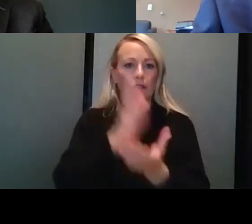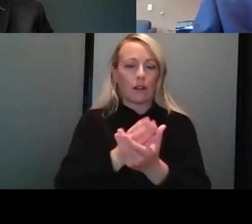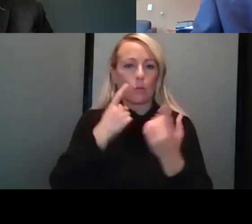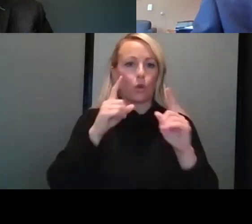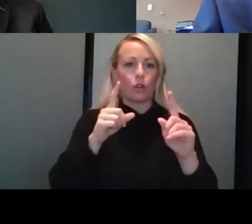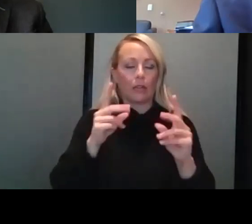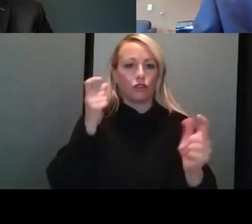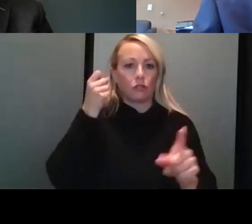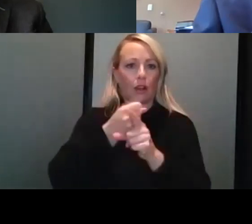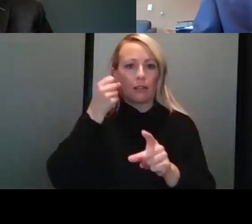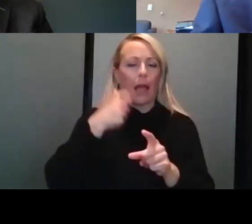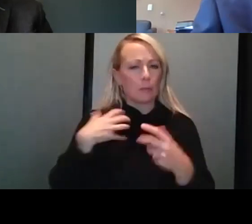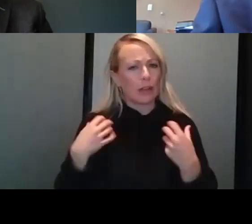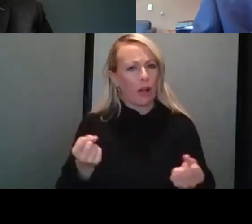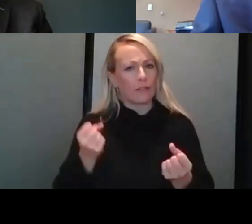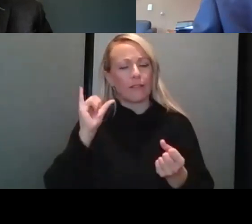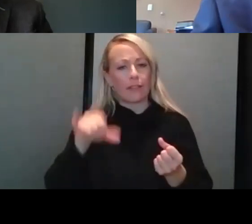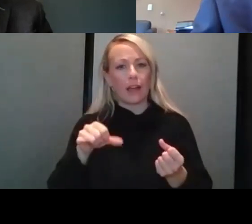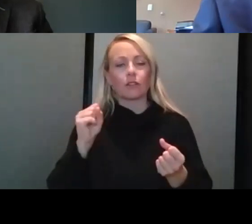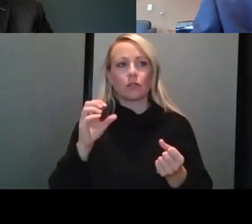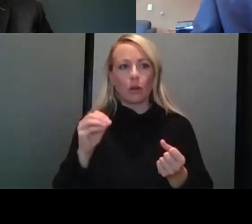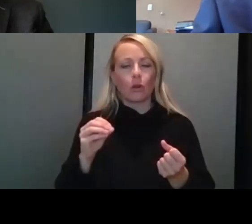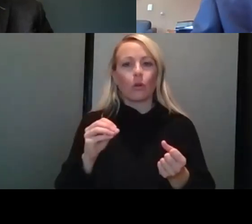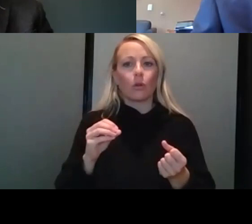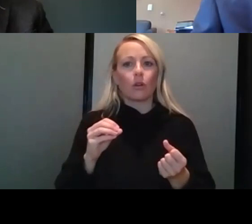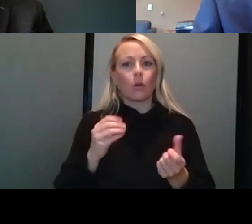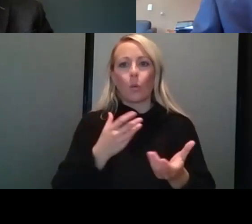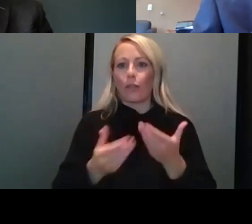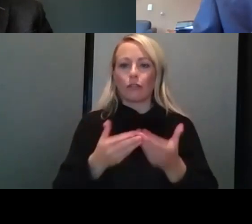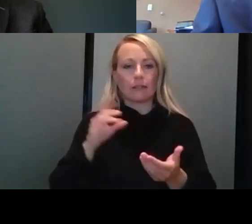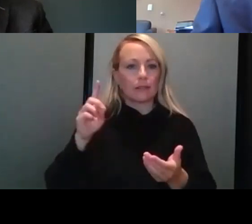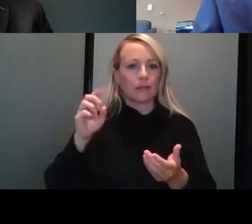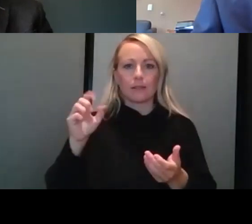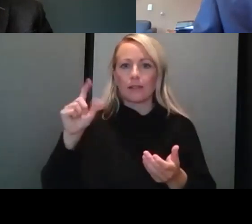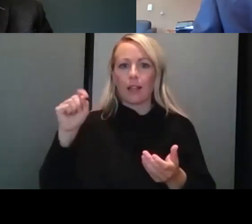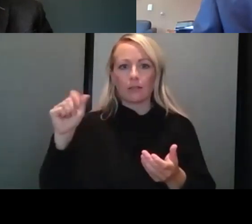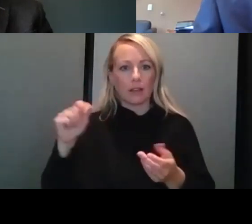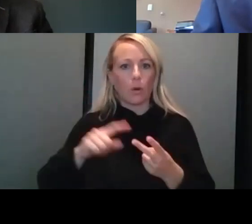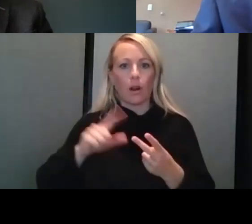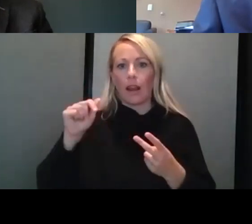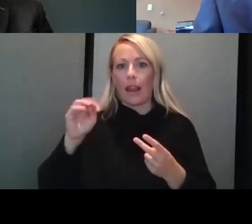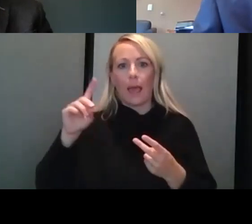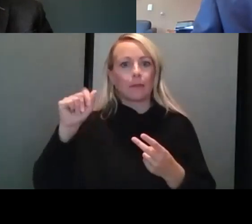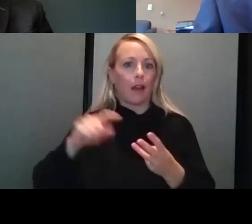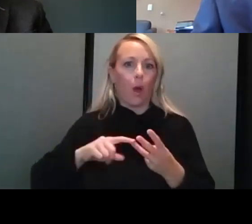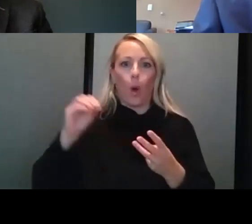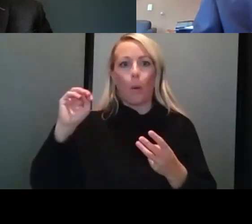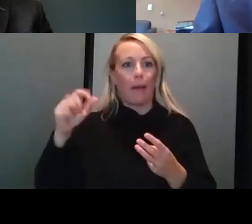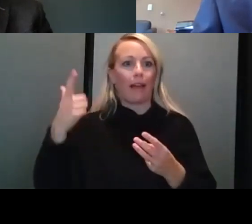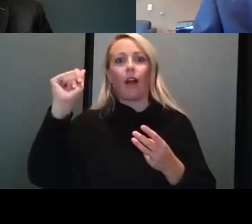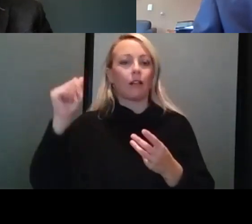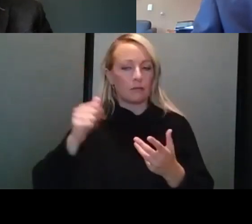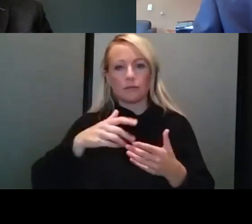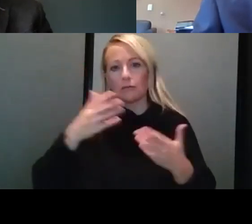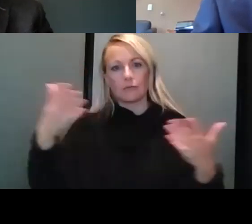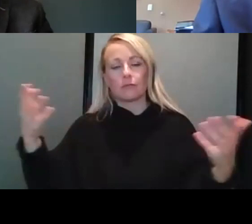confident of that. So whether it's Delta or Lambda or Omega, somewhere down the line,